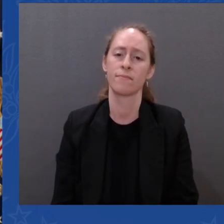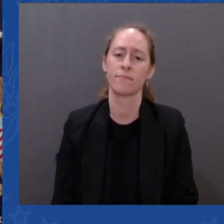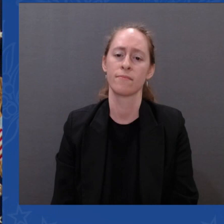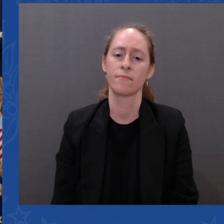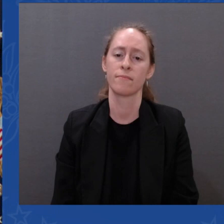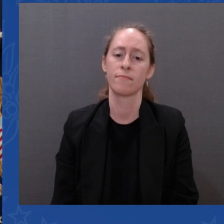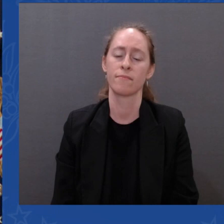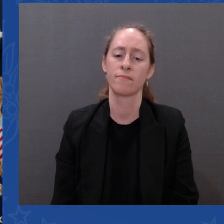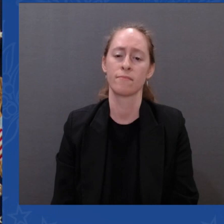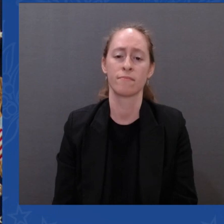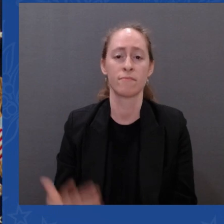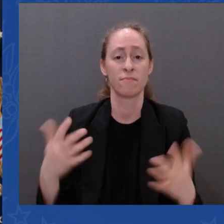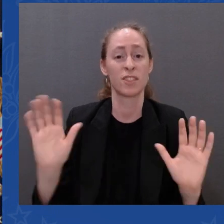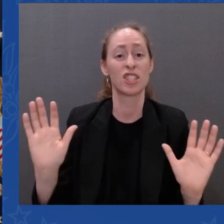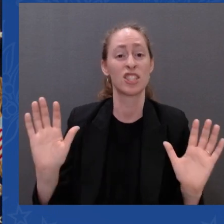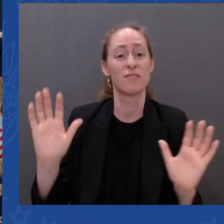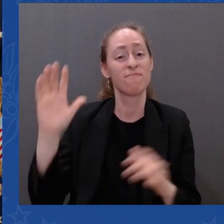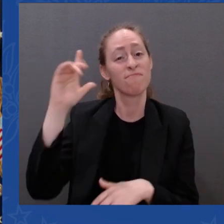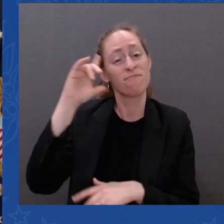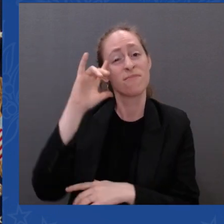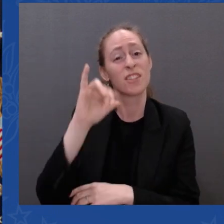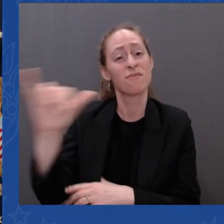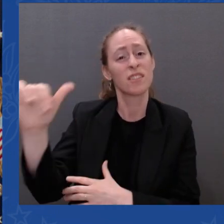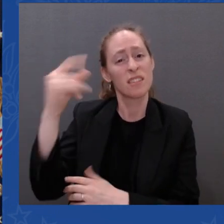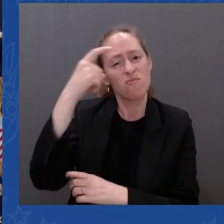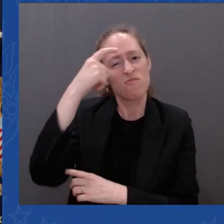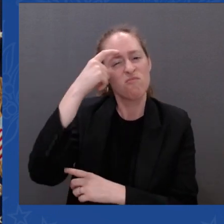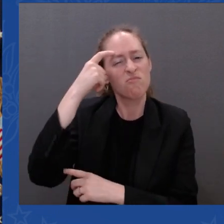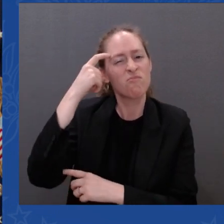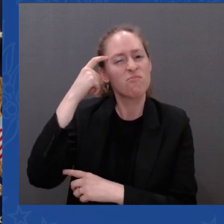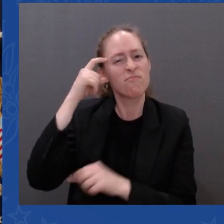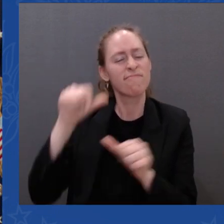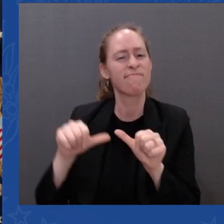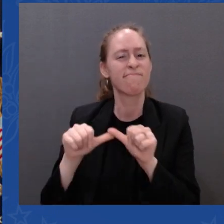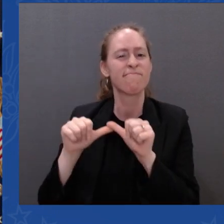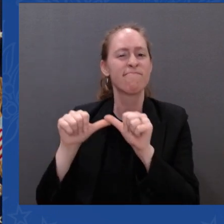There's a lot we don't know yet. There's a lot we do know.